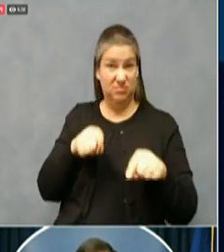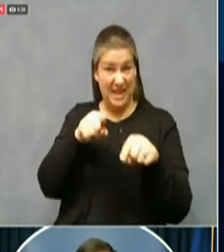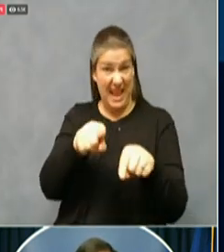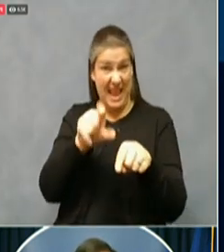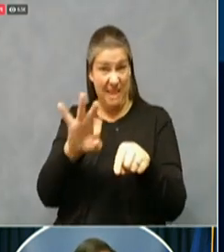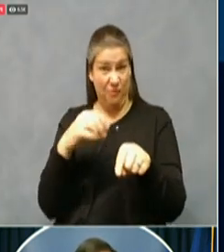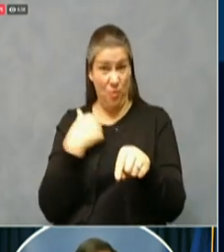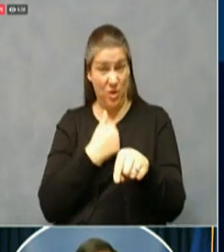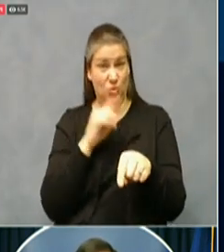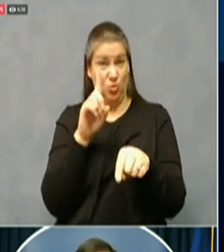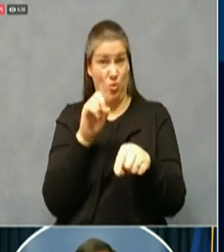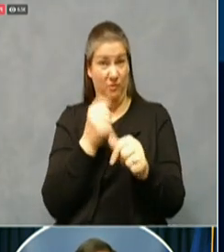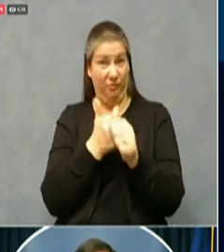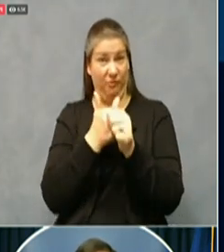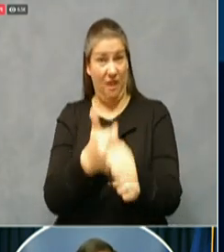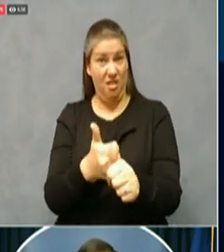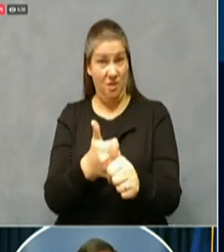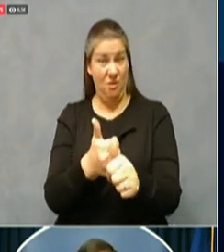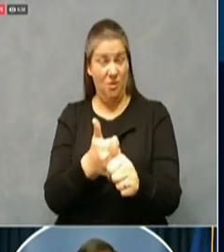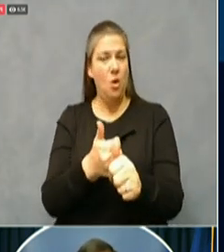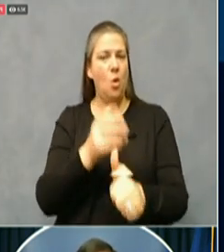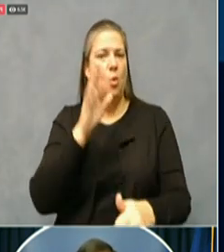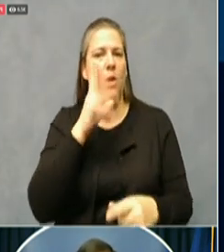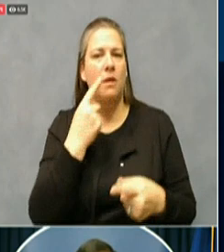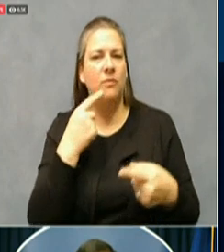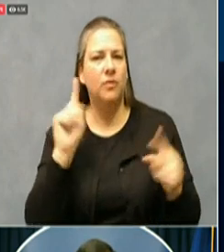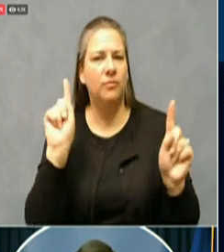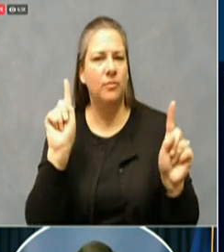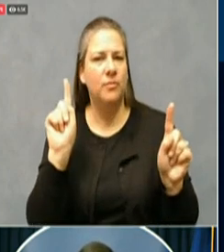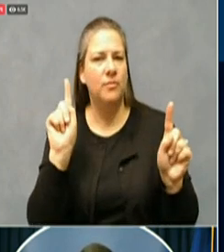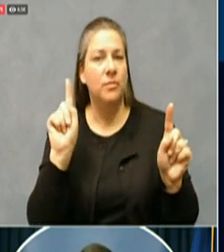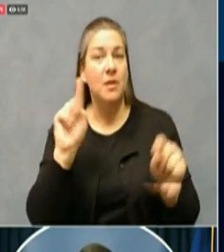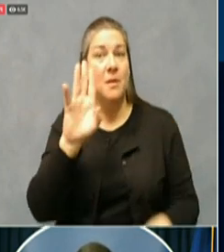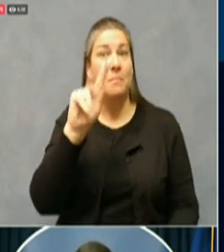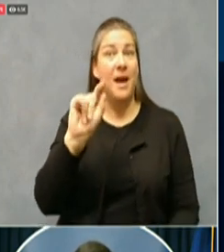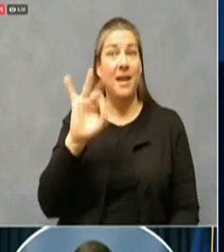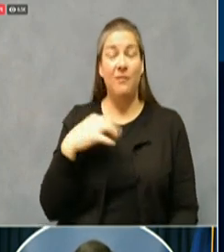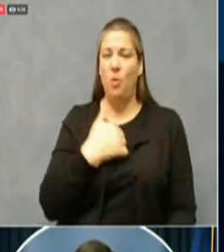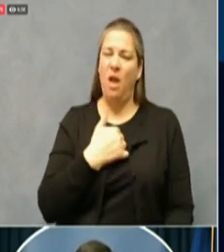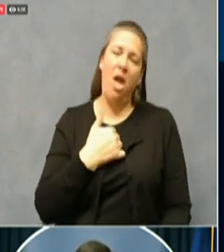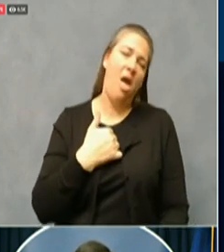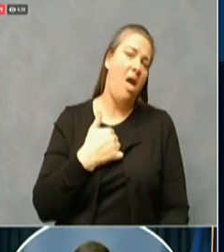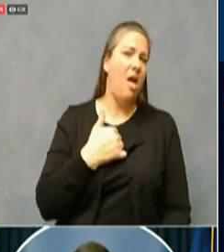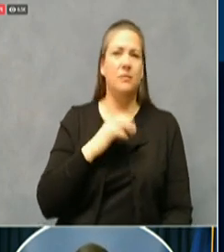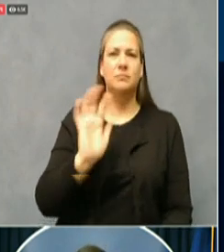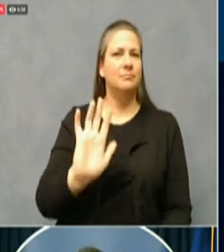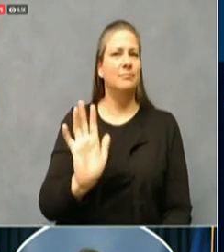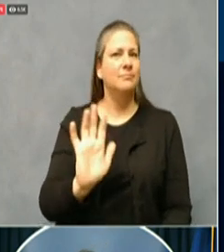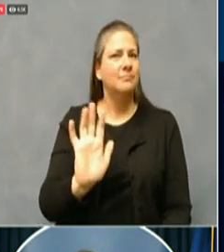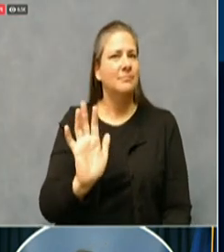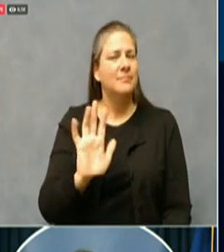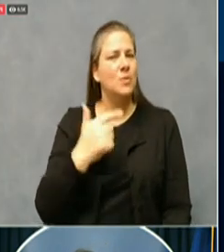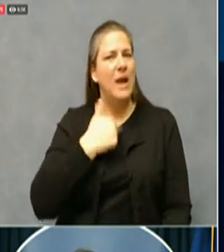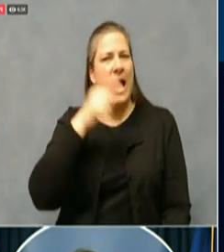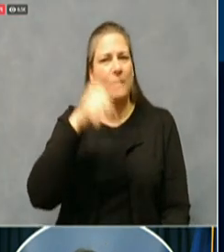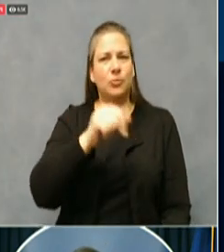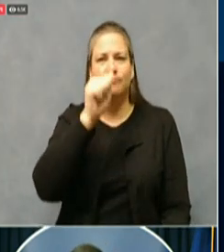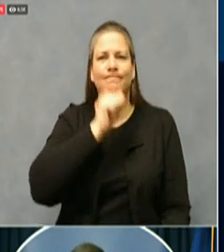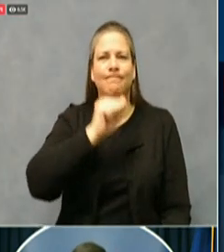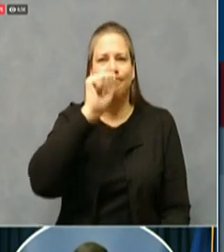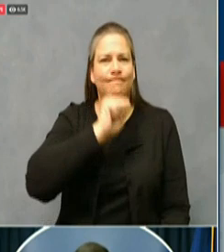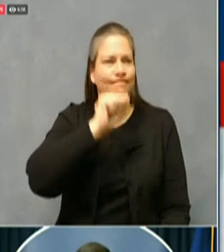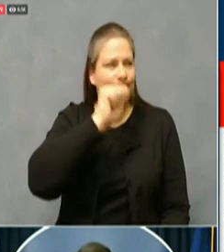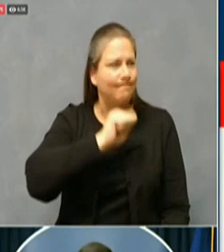the exception or to find a loophole, but we do our part even when it hurts. There's a list of